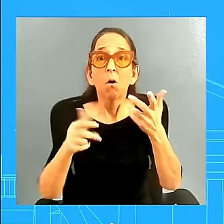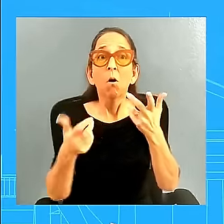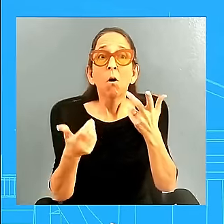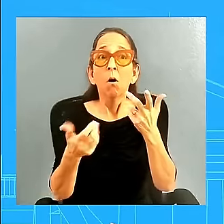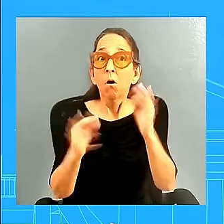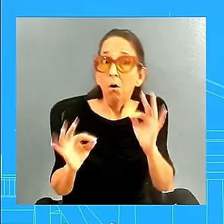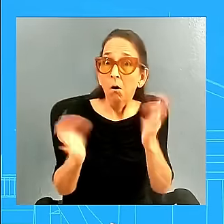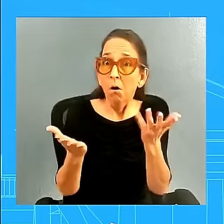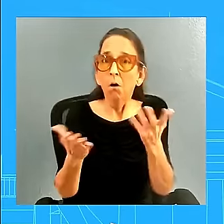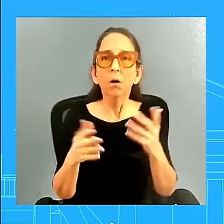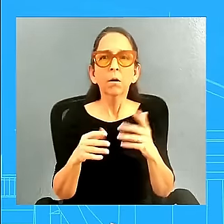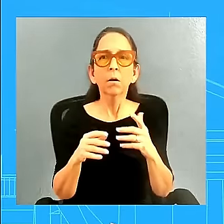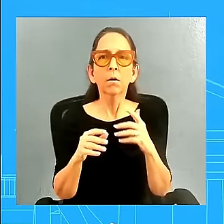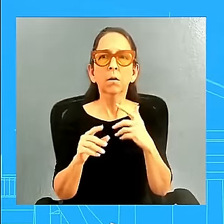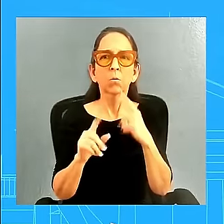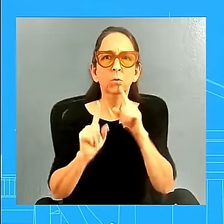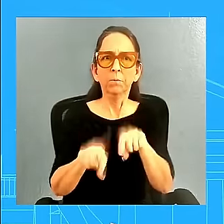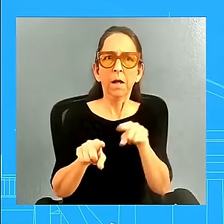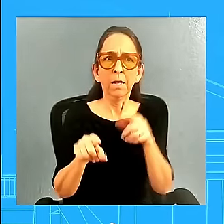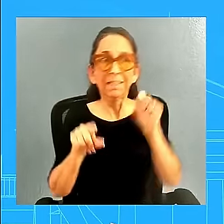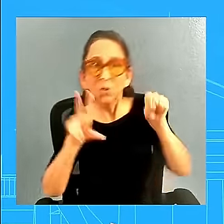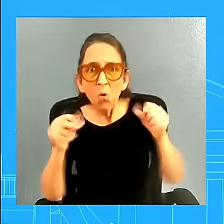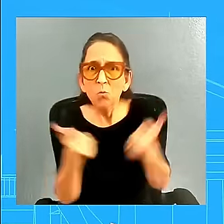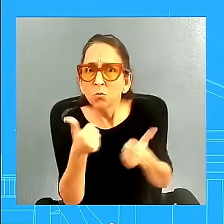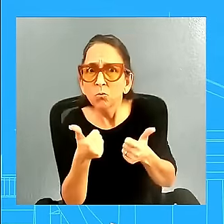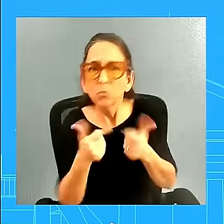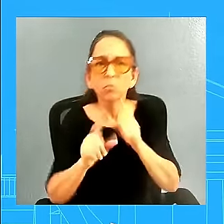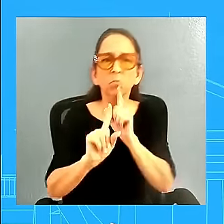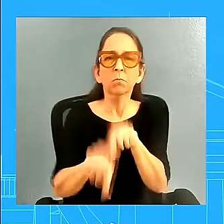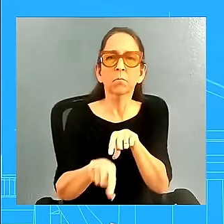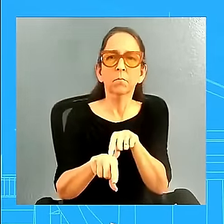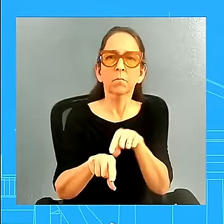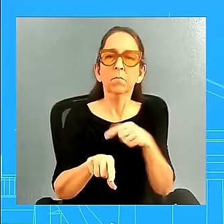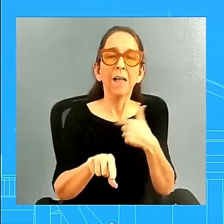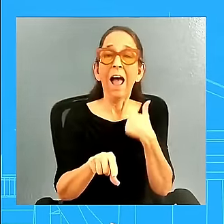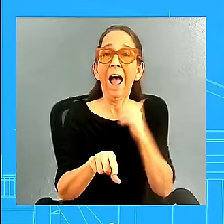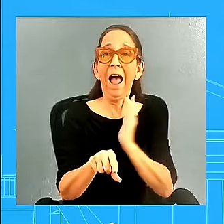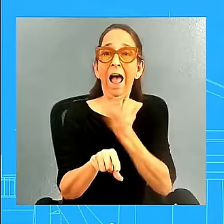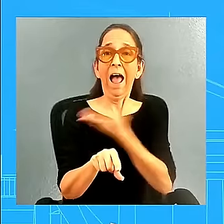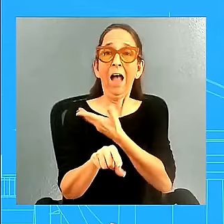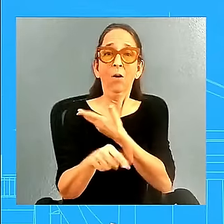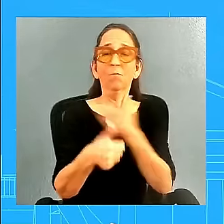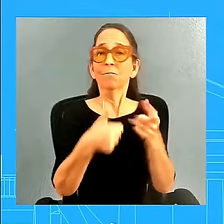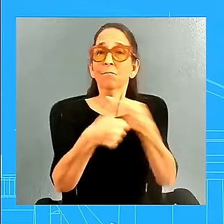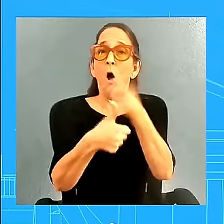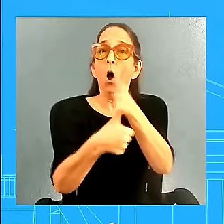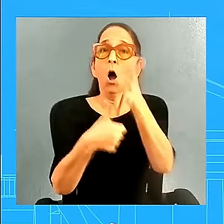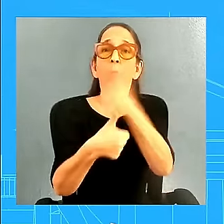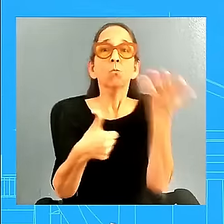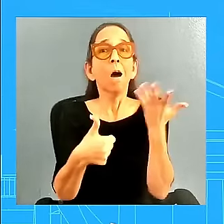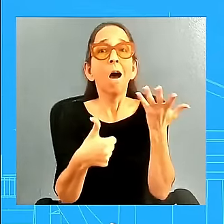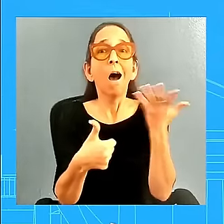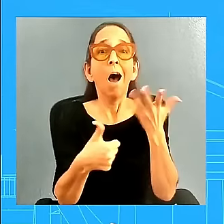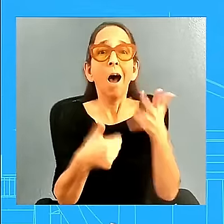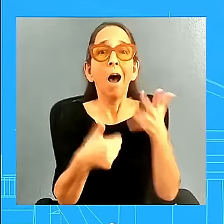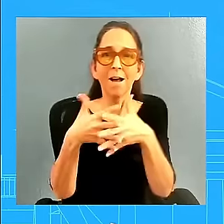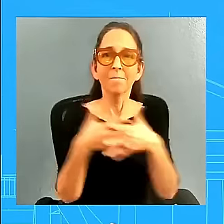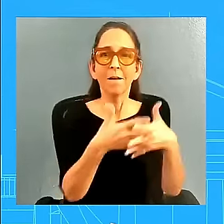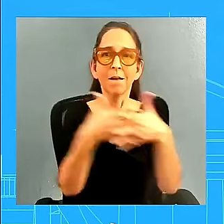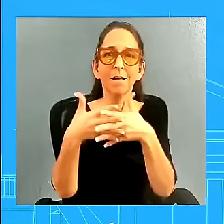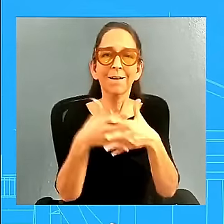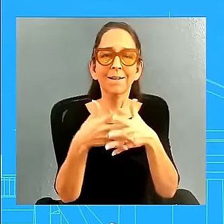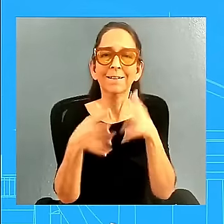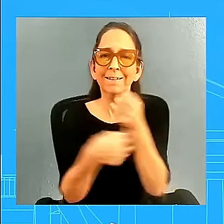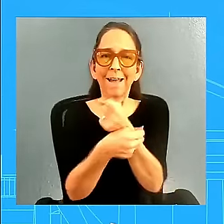administration's top priority. It's top priorities to make sure that Americans are safe. And so we are taking this very seriously. We're